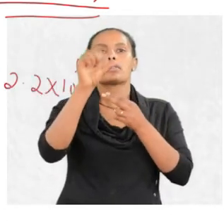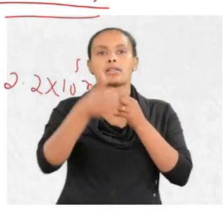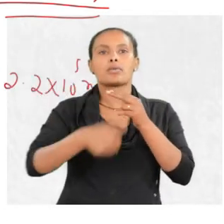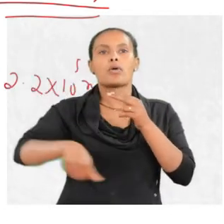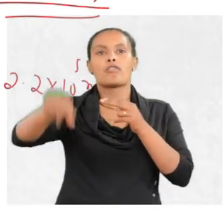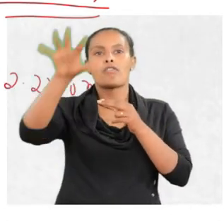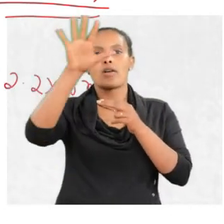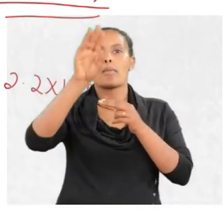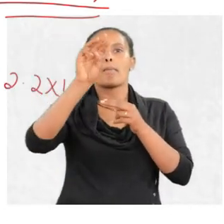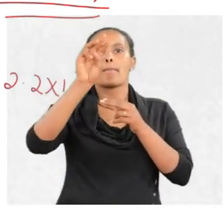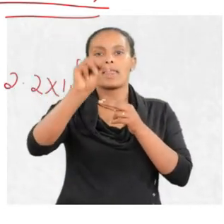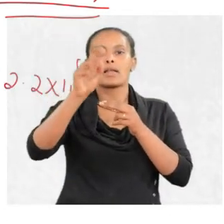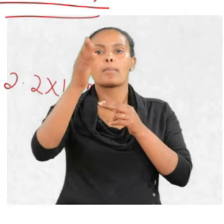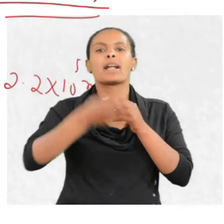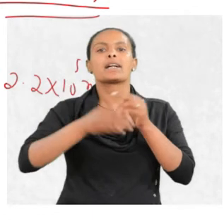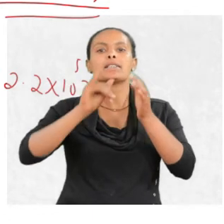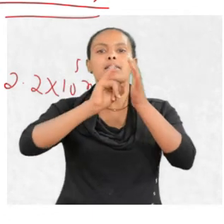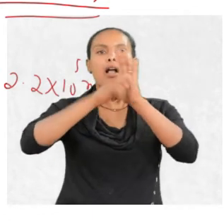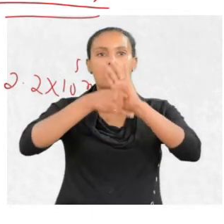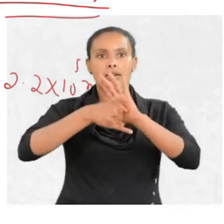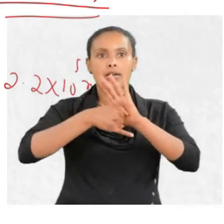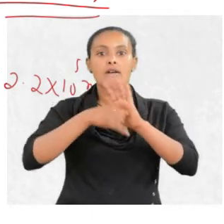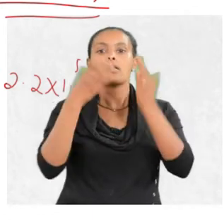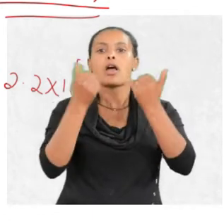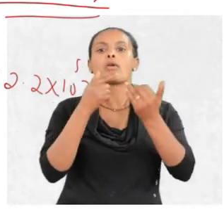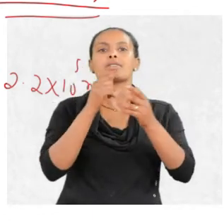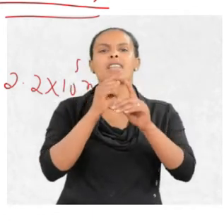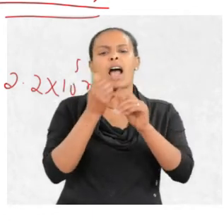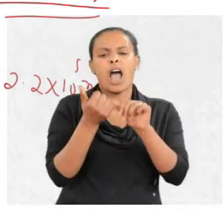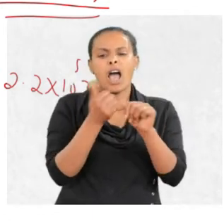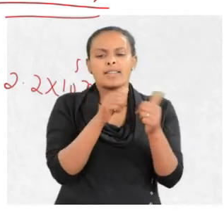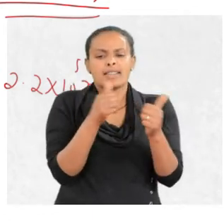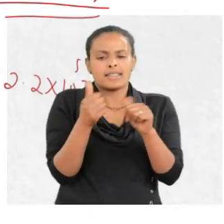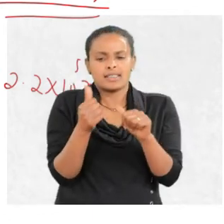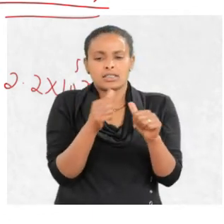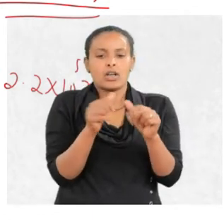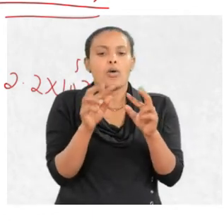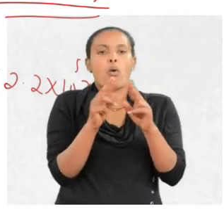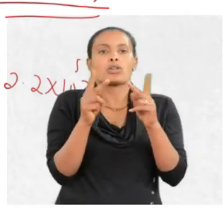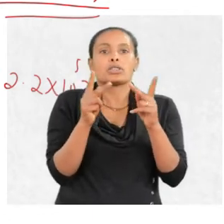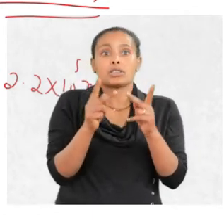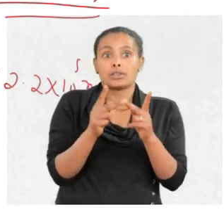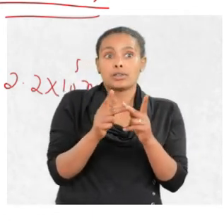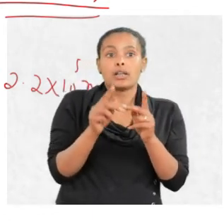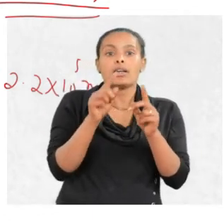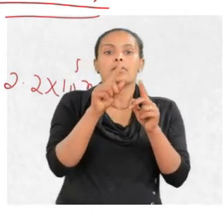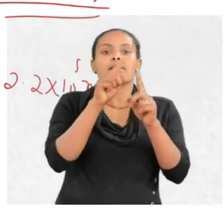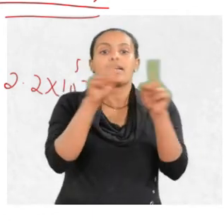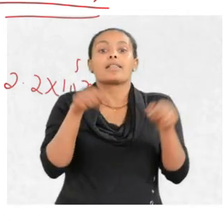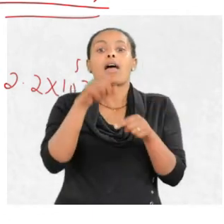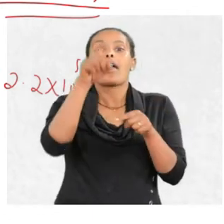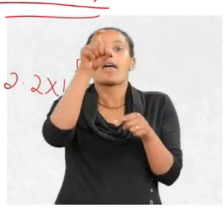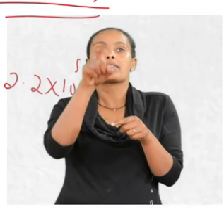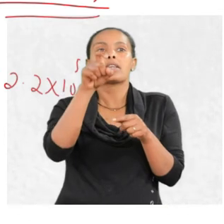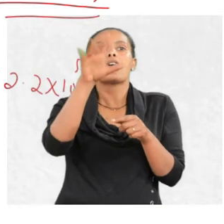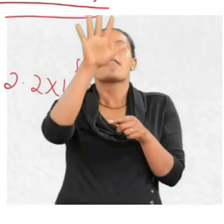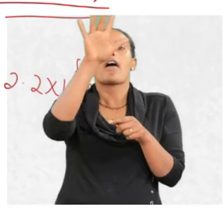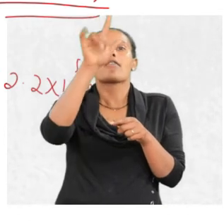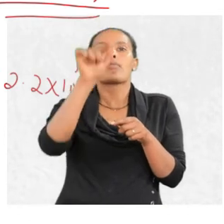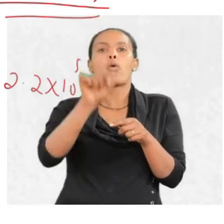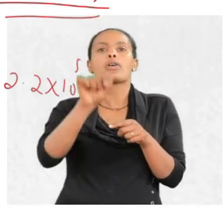per second. Now the uncertainty in position delta x equal 5